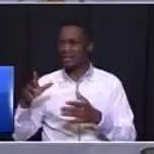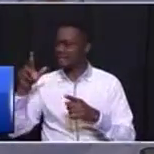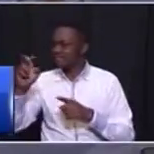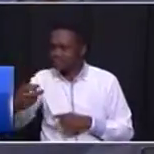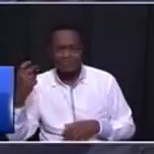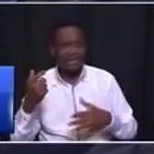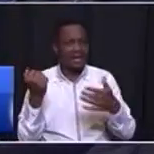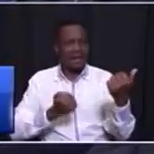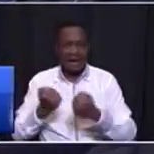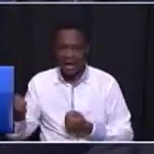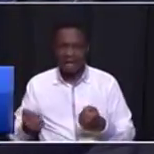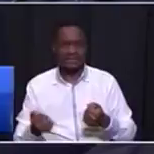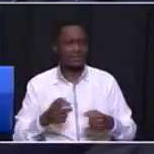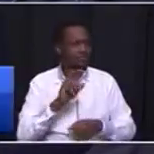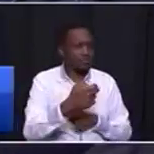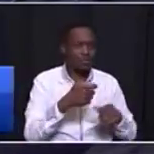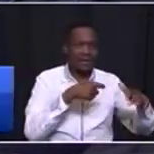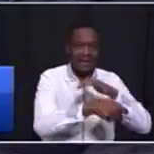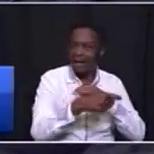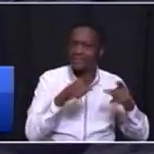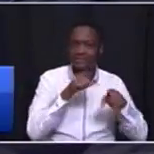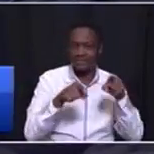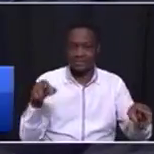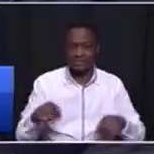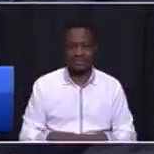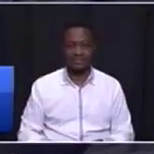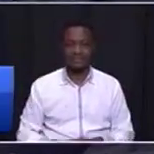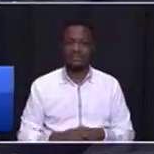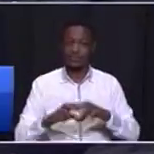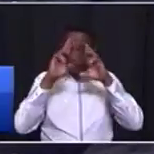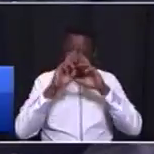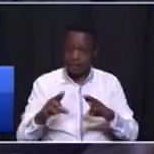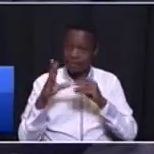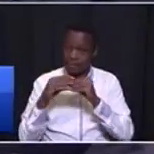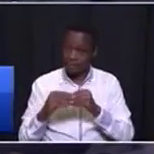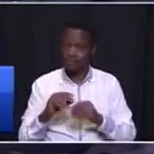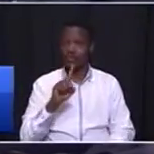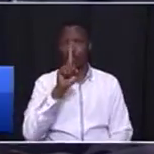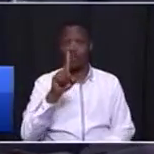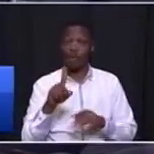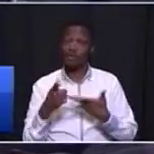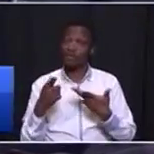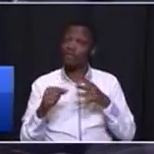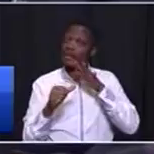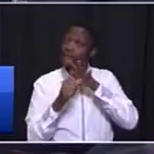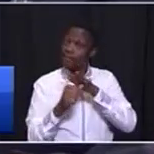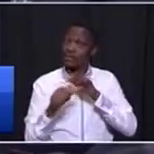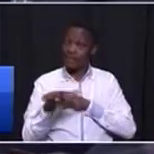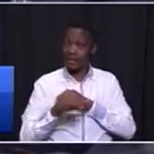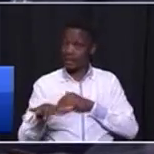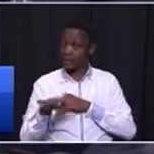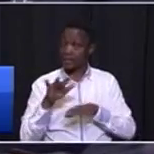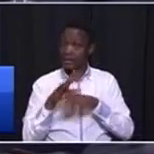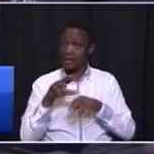vehicles and stolen guns. Honorable members, one of the key areas of problem in